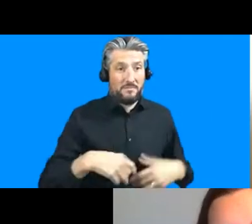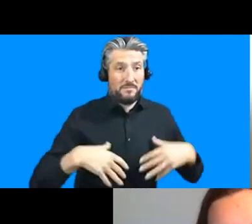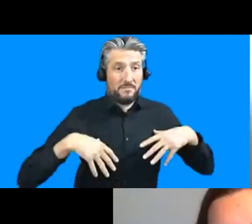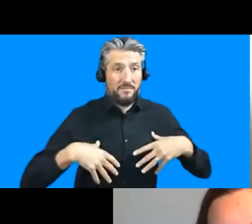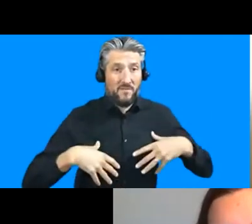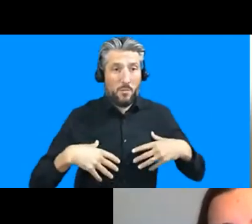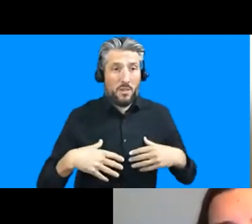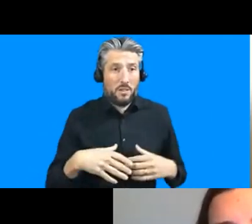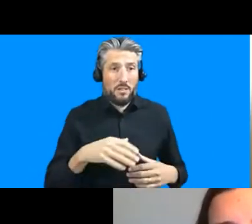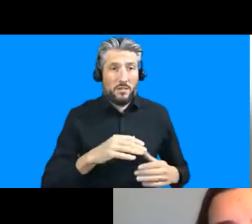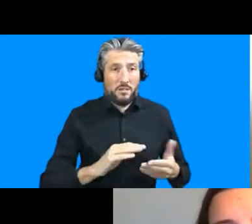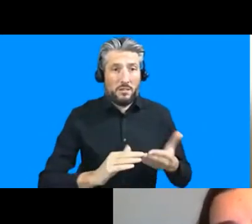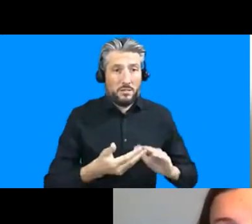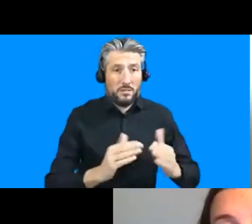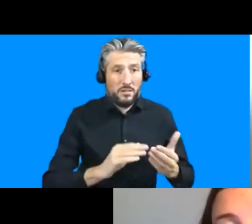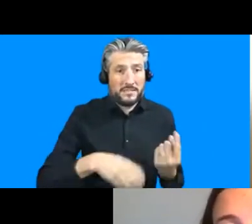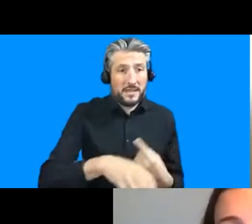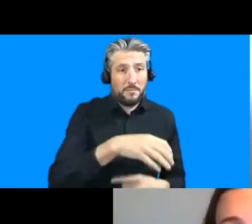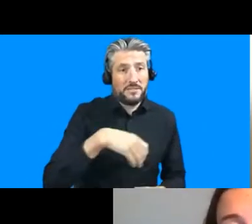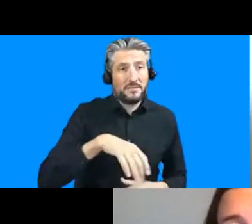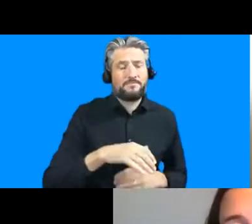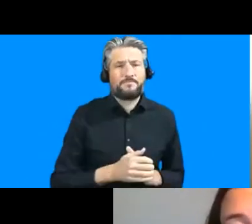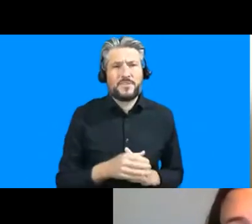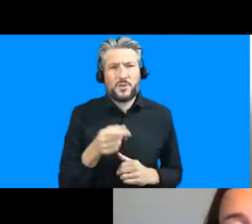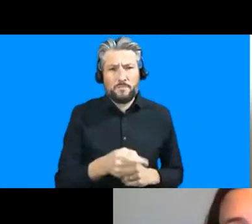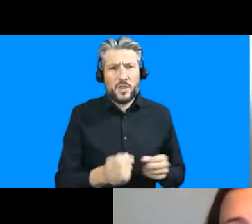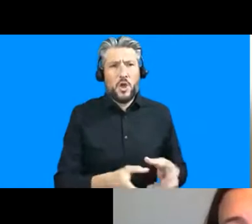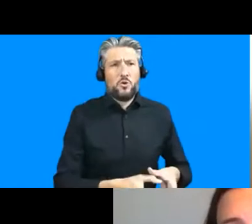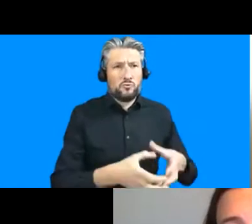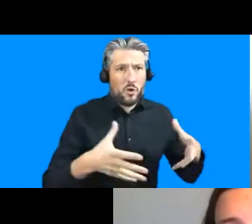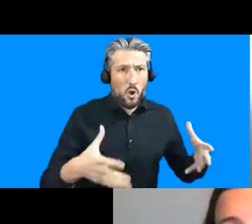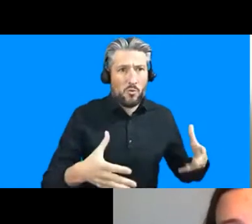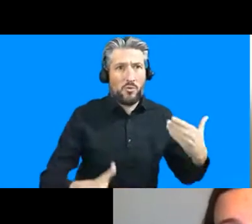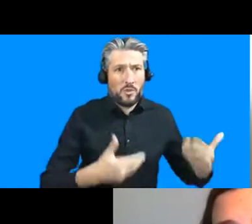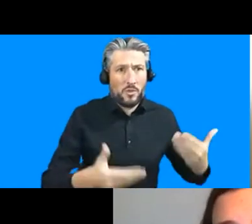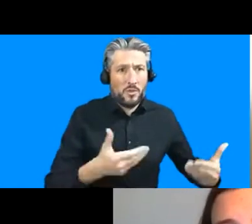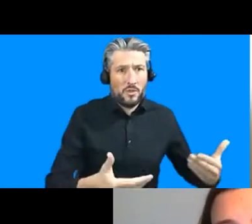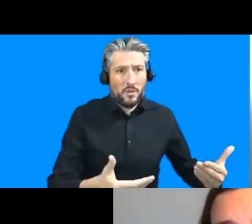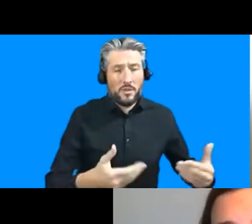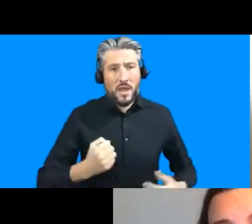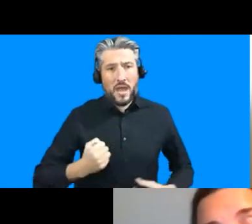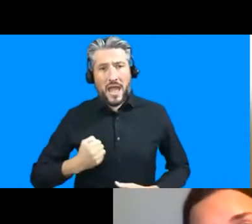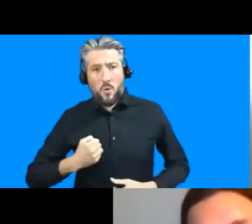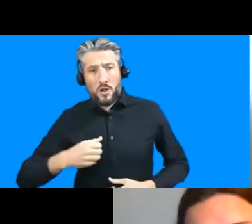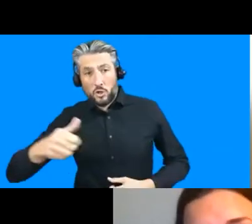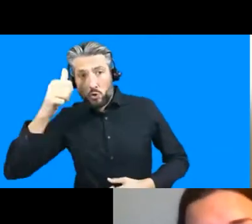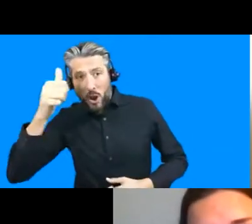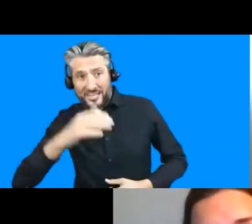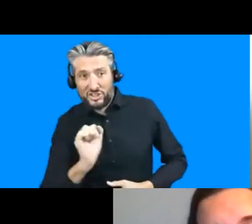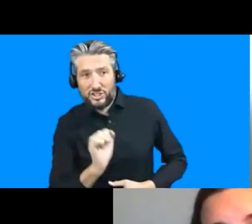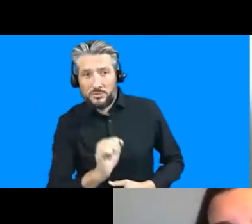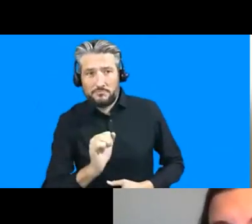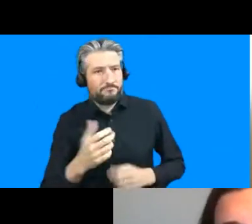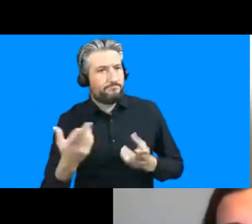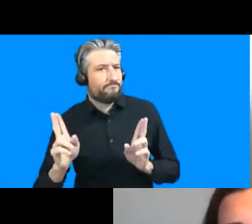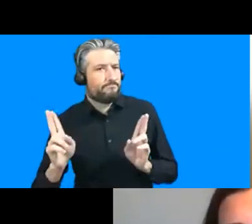of these settings has not kind of kept up with the growth with their growth and we do have we have major gaps in our understandings about what influences health in these places